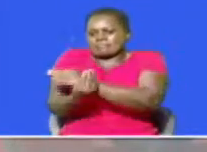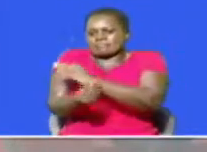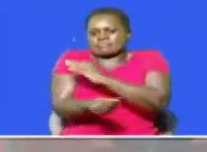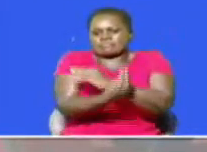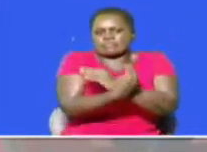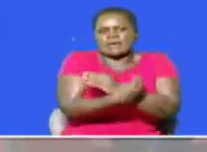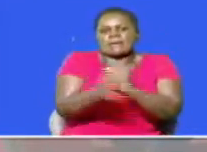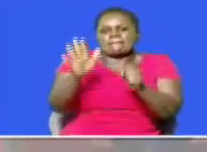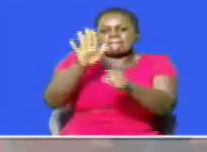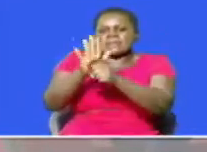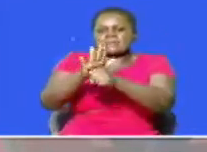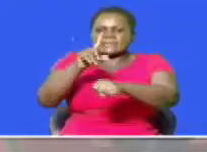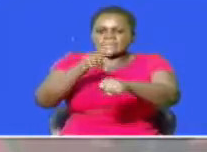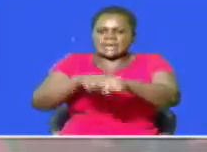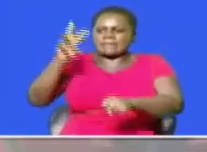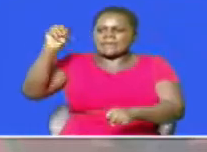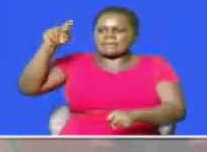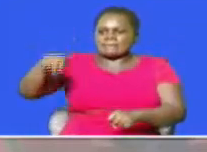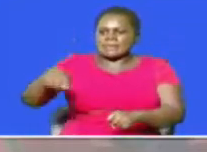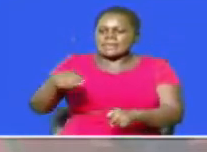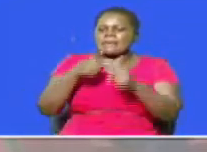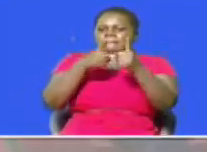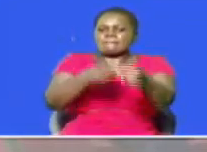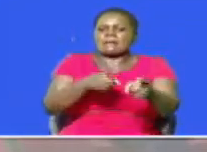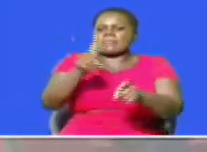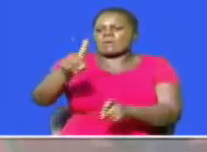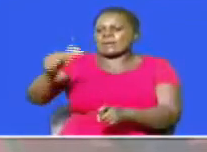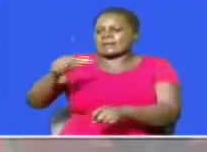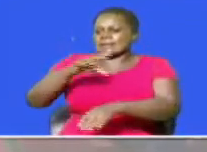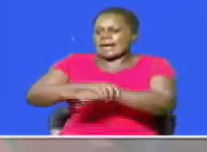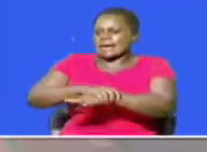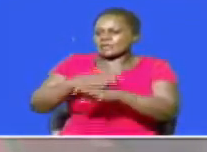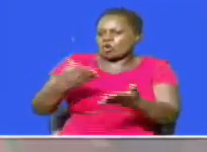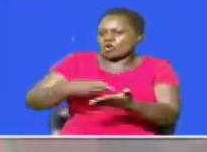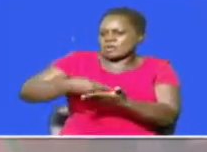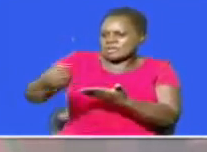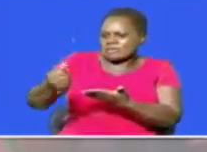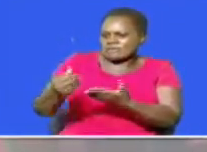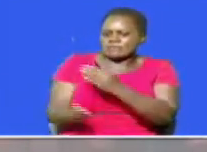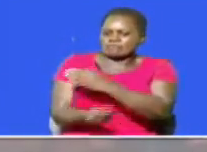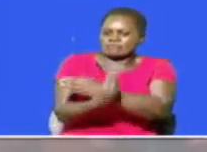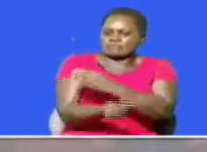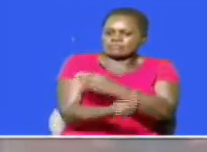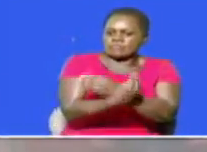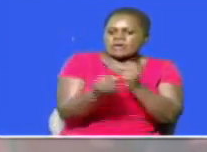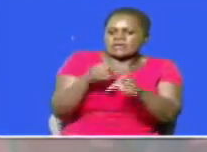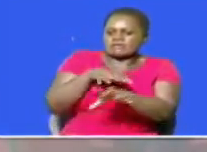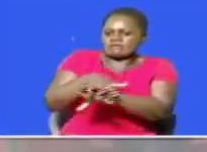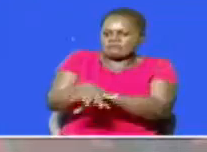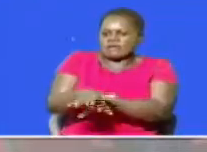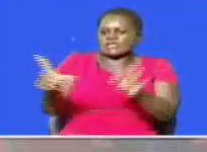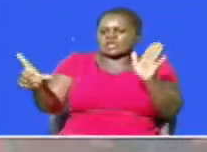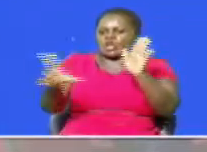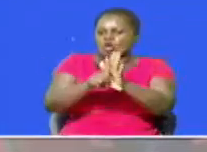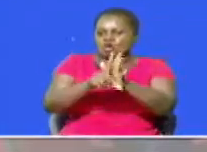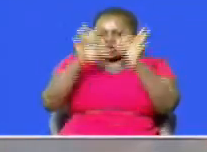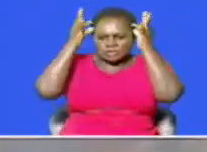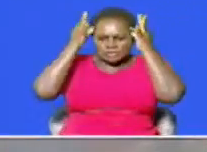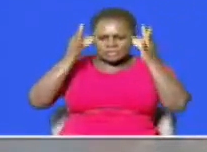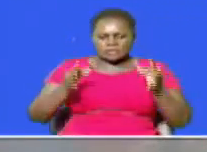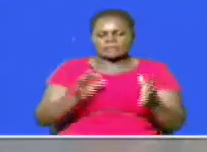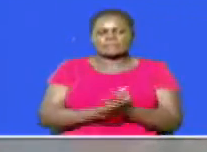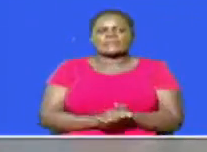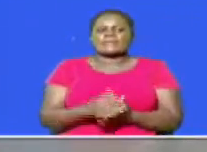on several occasions mps have accused each other of receiving or issuing bribes to influence some legislative decisions